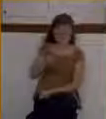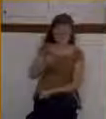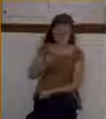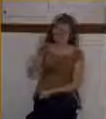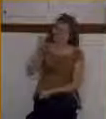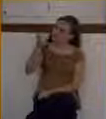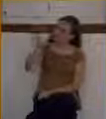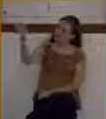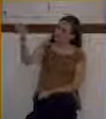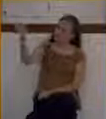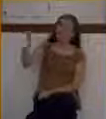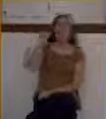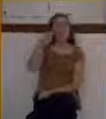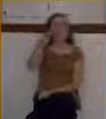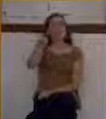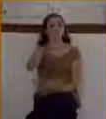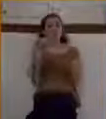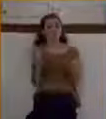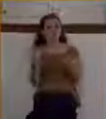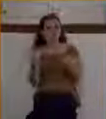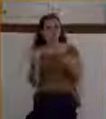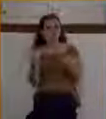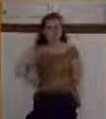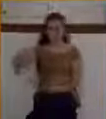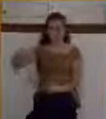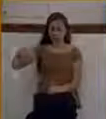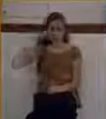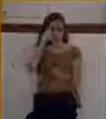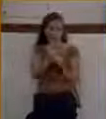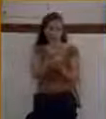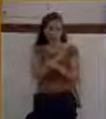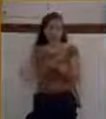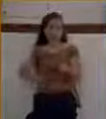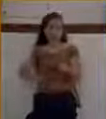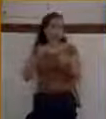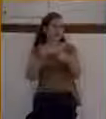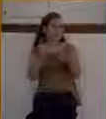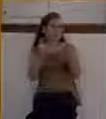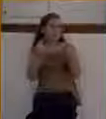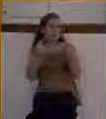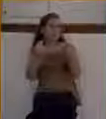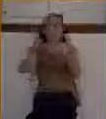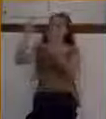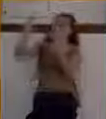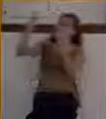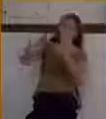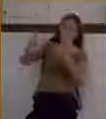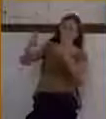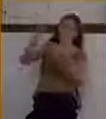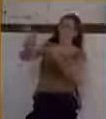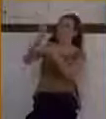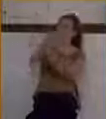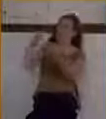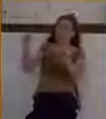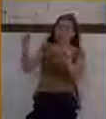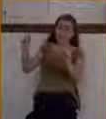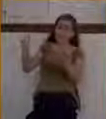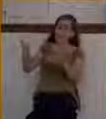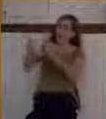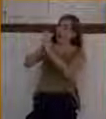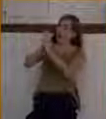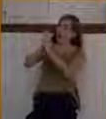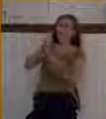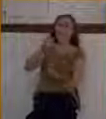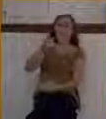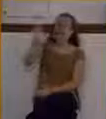And if you're here today and you've never trusted Christ, the first thing you need to cry out for is his mercy and salvation. Would you say these words?